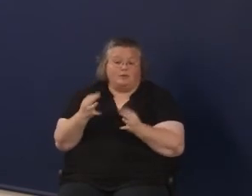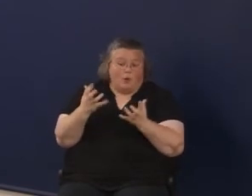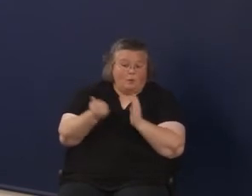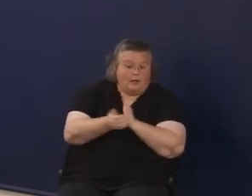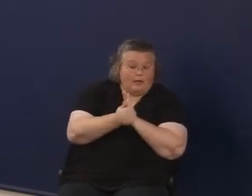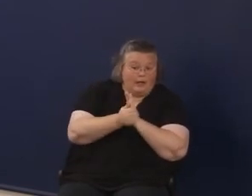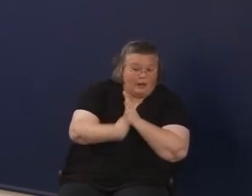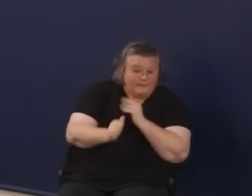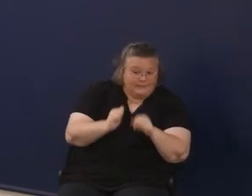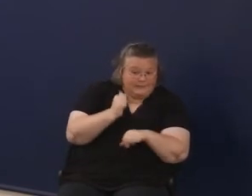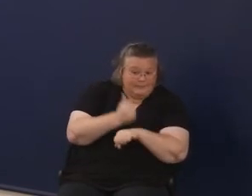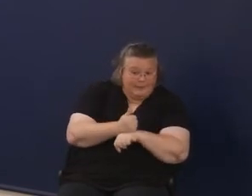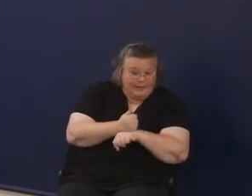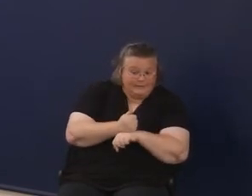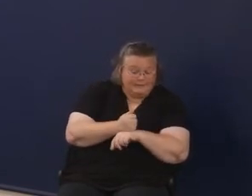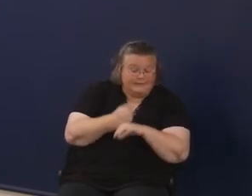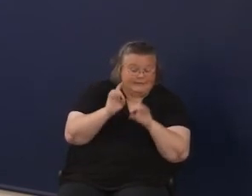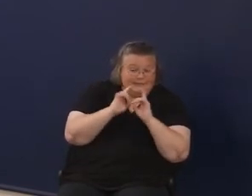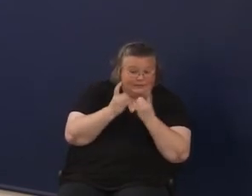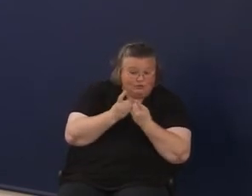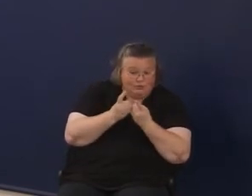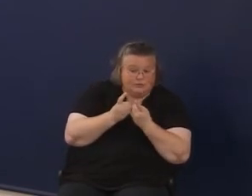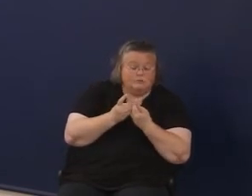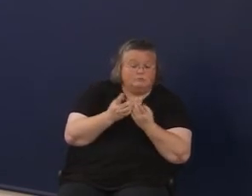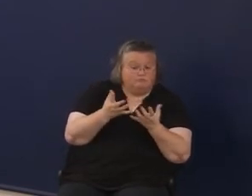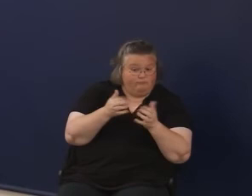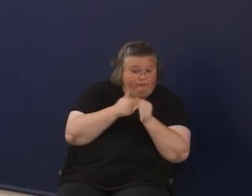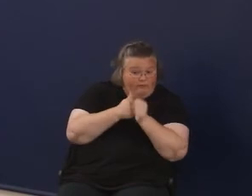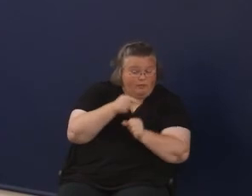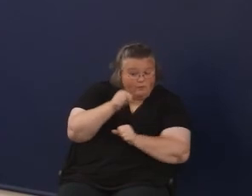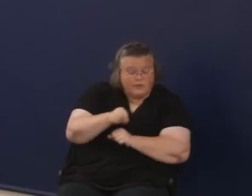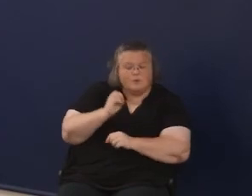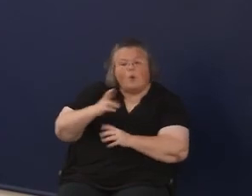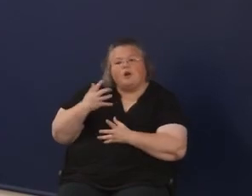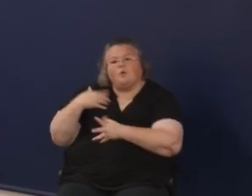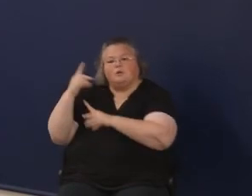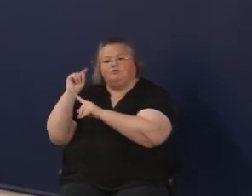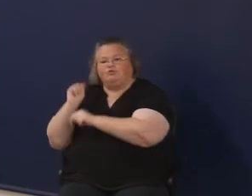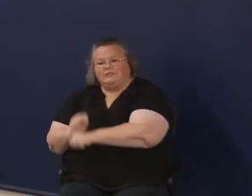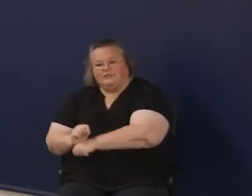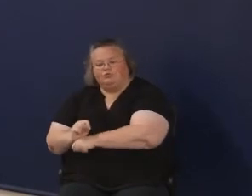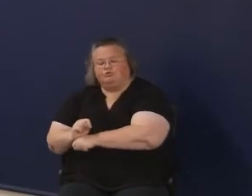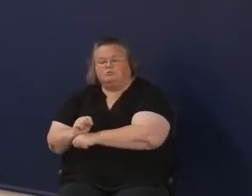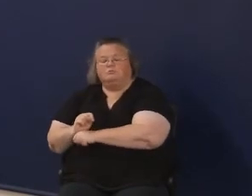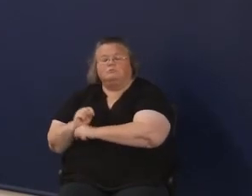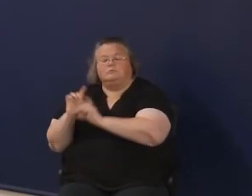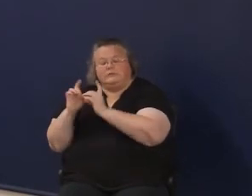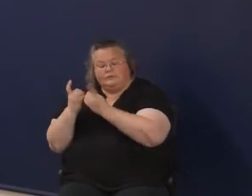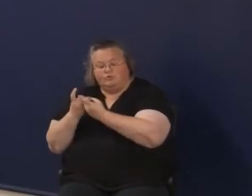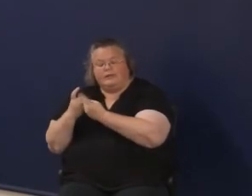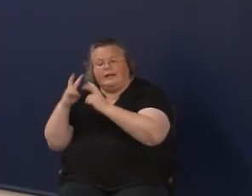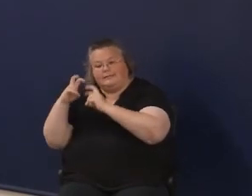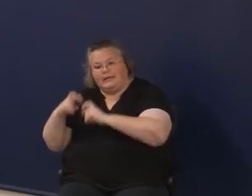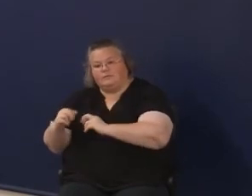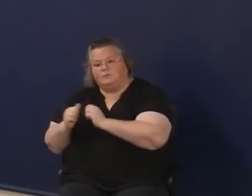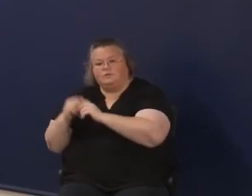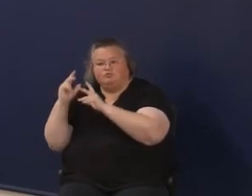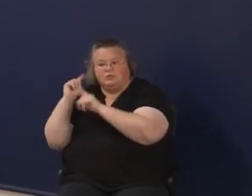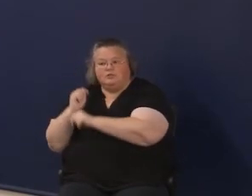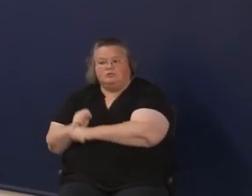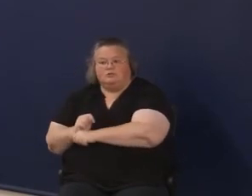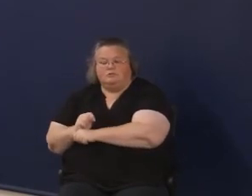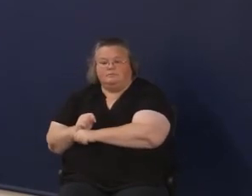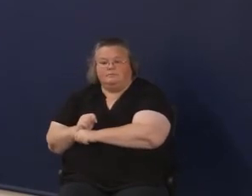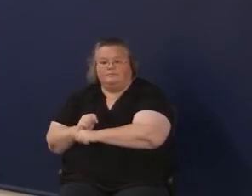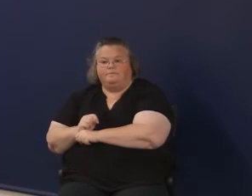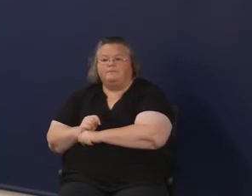-based district and get assessed by the state in a competency way? Or do I want to be a traditional district and assessed in a traditional way?